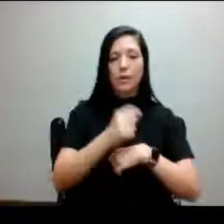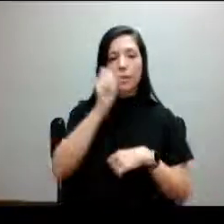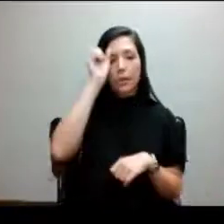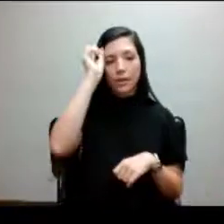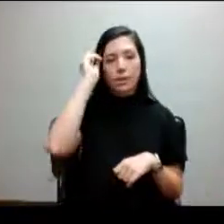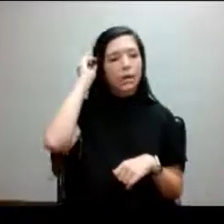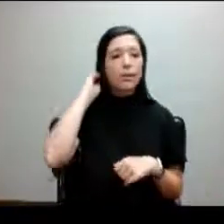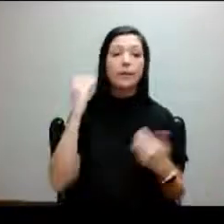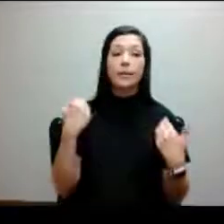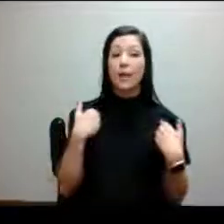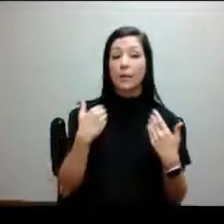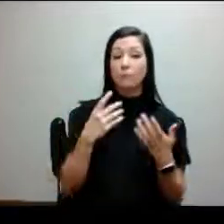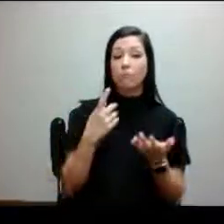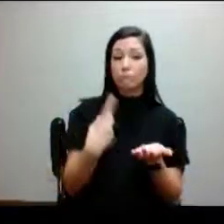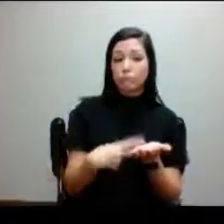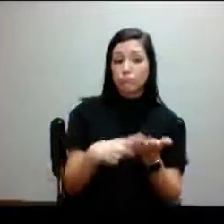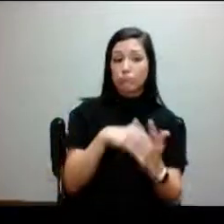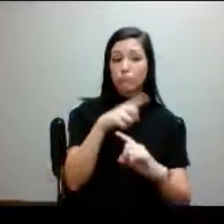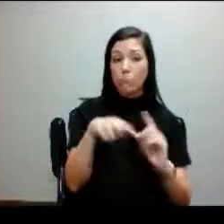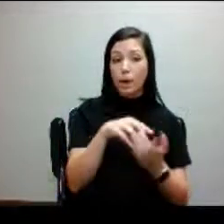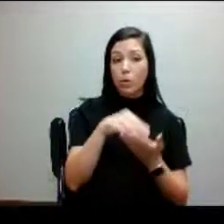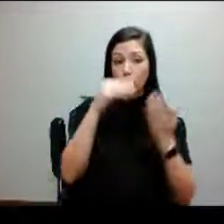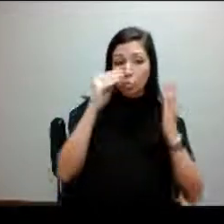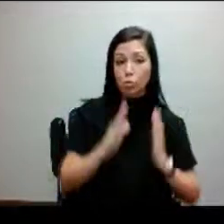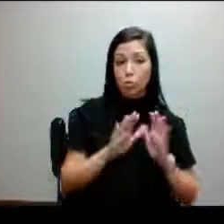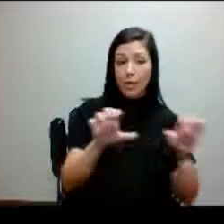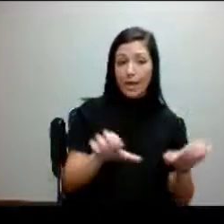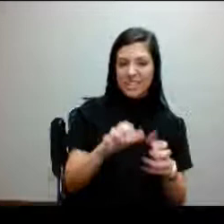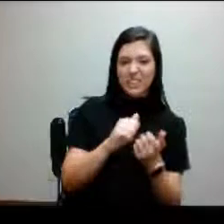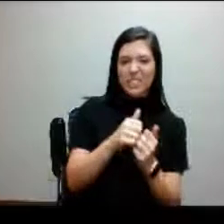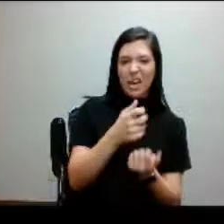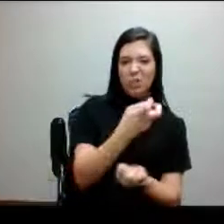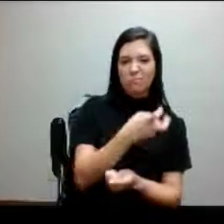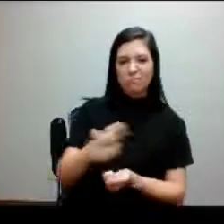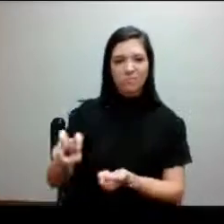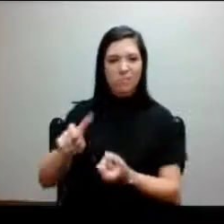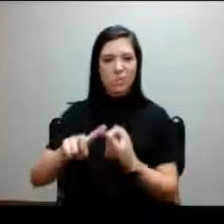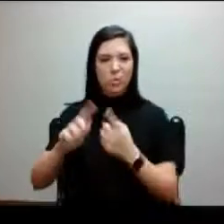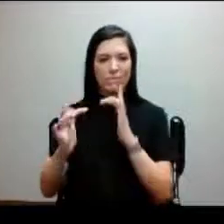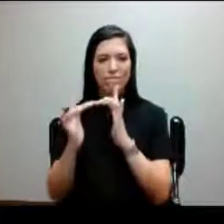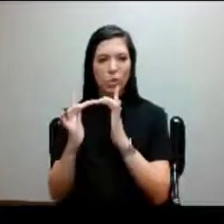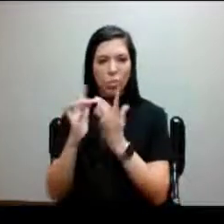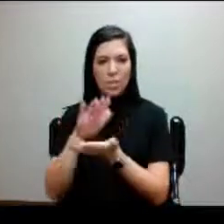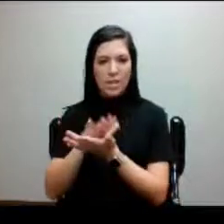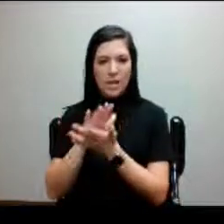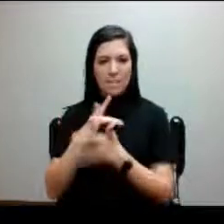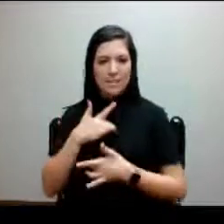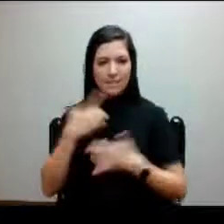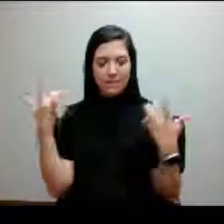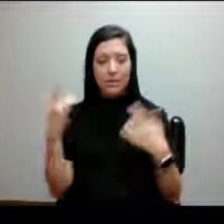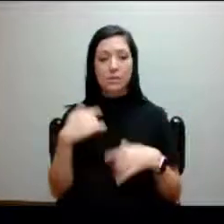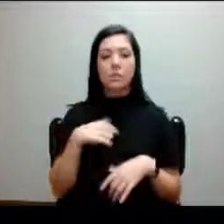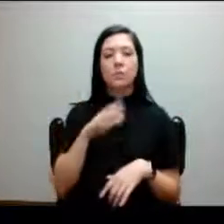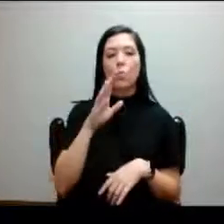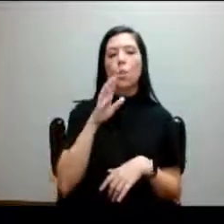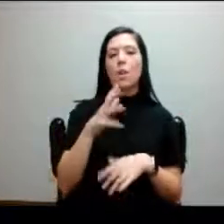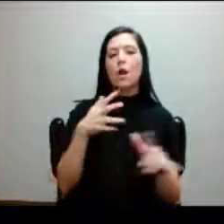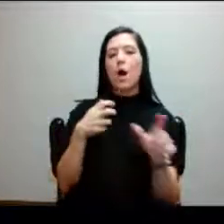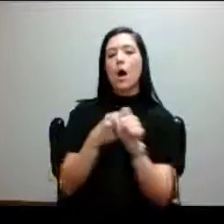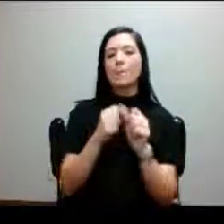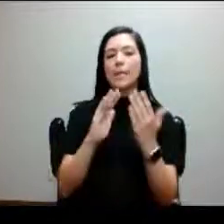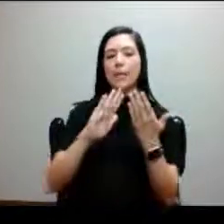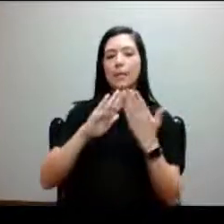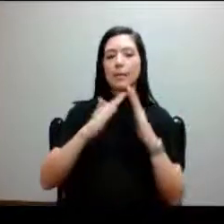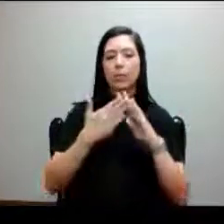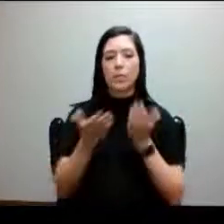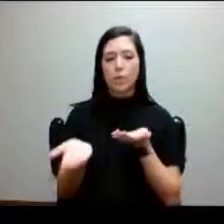conversations about student activities with our switch to virtual campus events. We'll give you an update on our community service and service learning